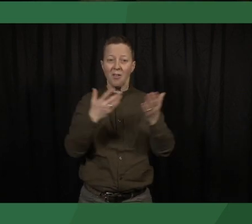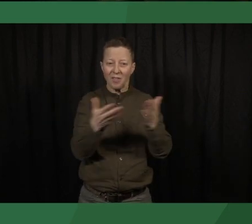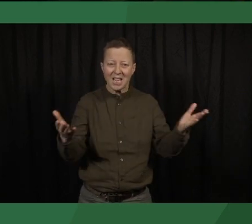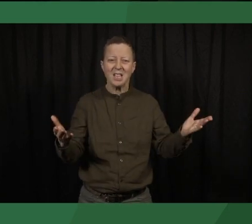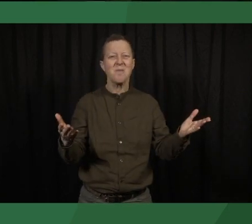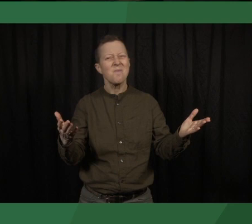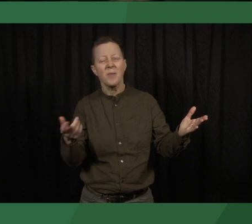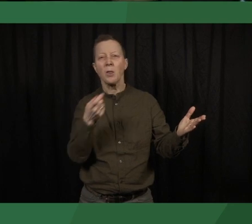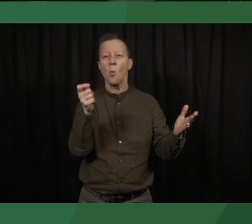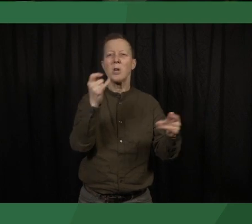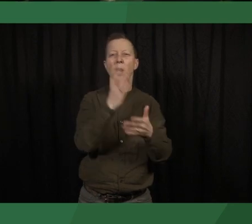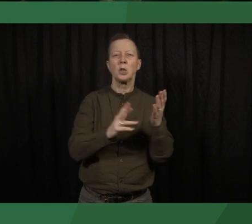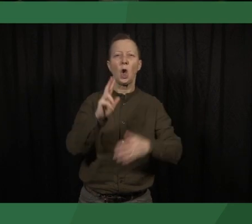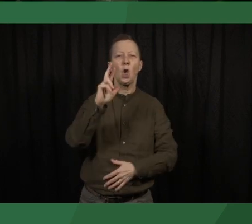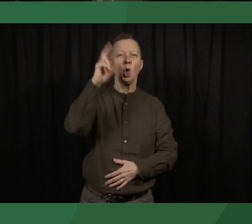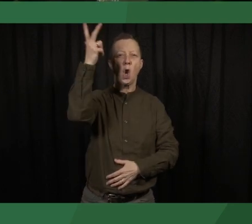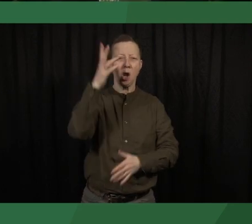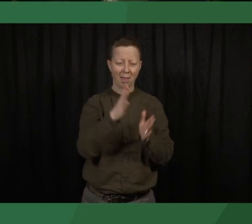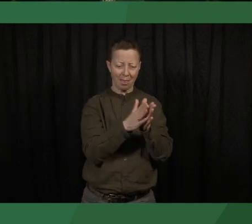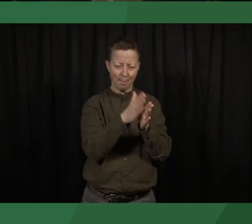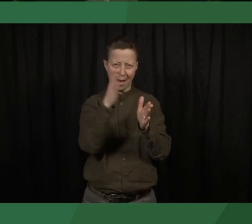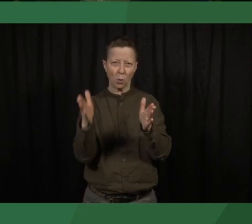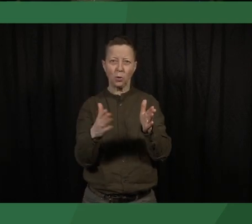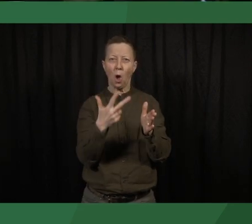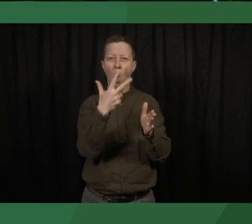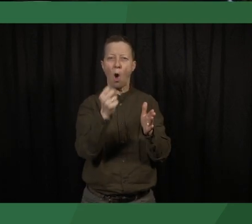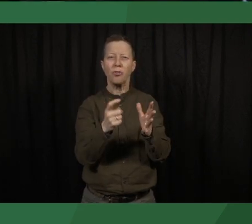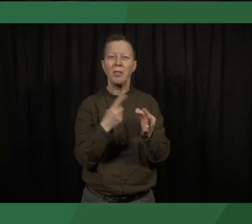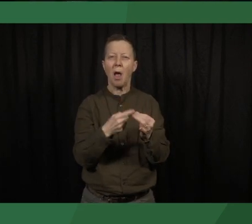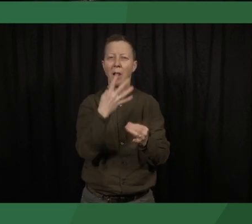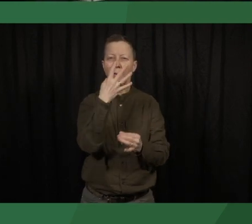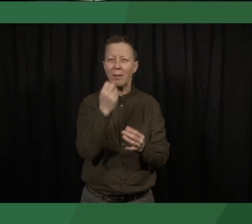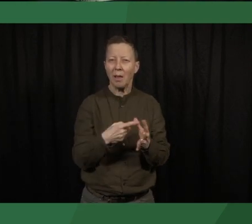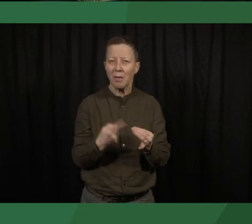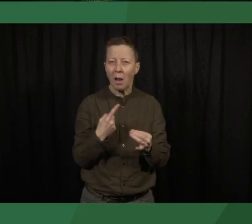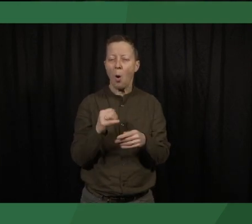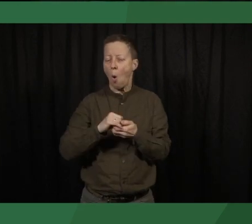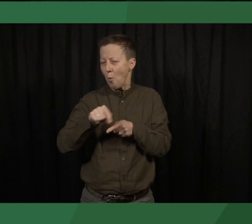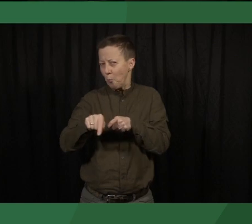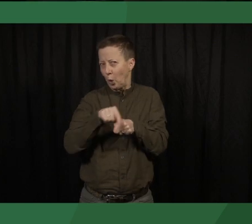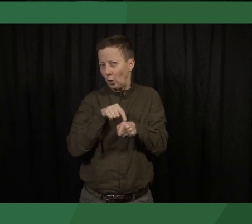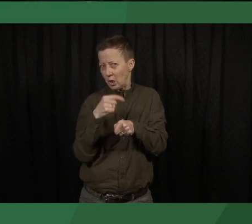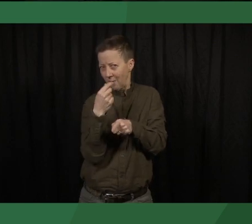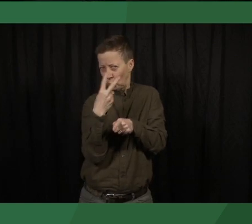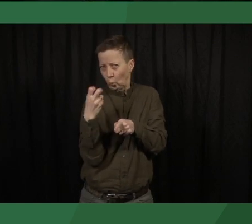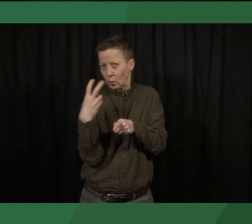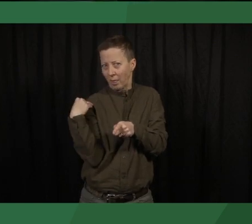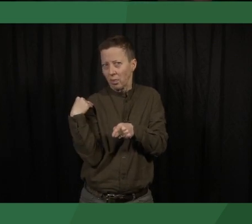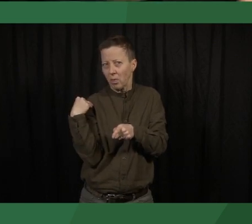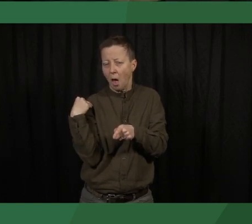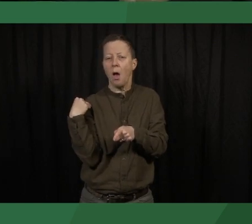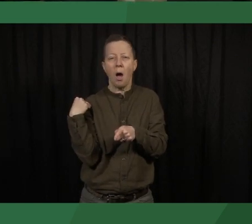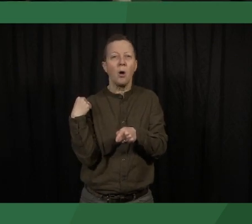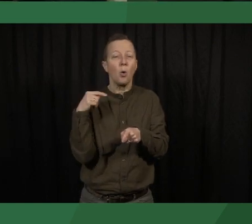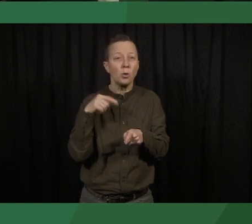some sort of a golden area in the 1980s, 1990s, and then in the beginning of the 2000s. And the